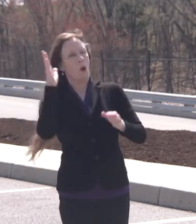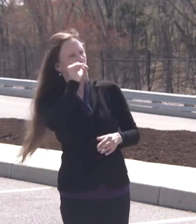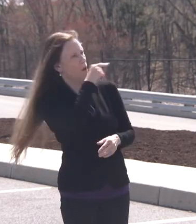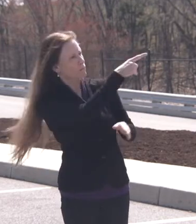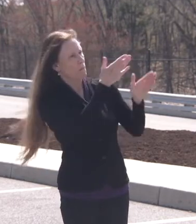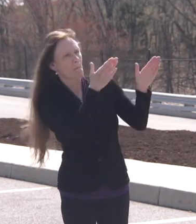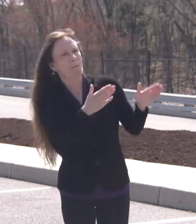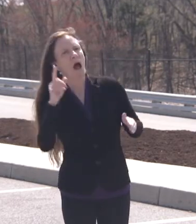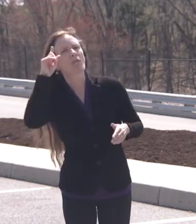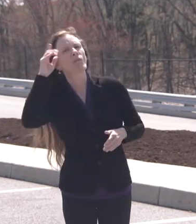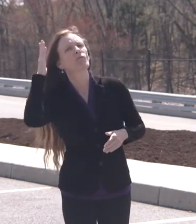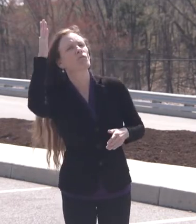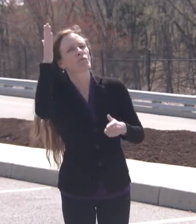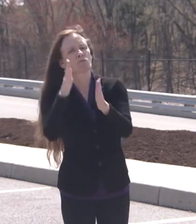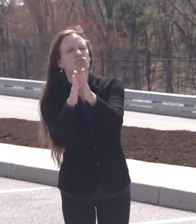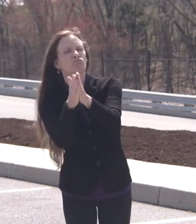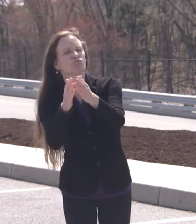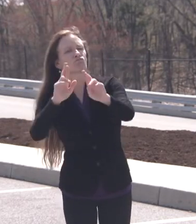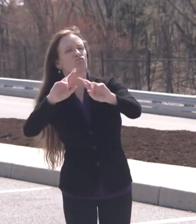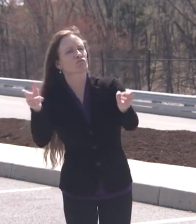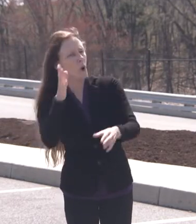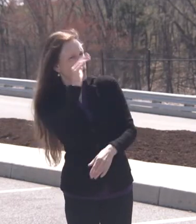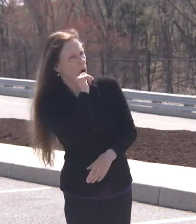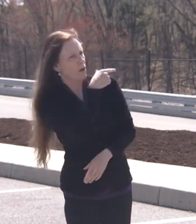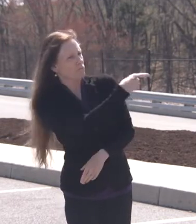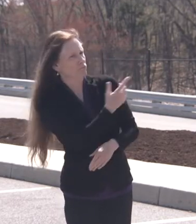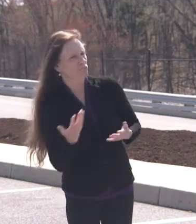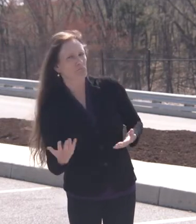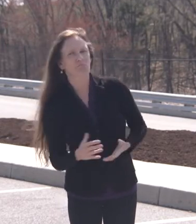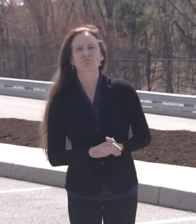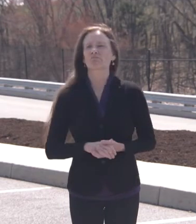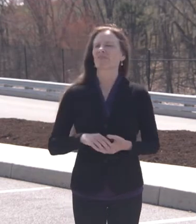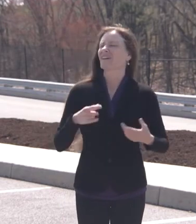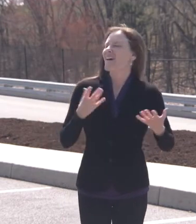completely is within sight? We haven't decided to do it.